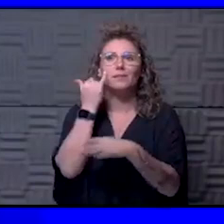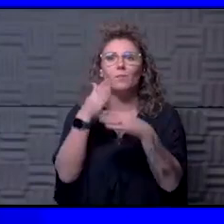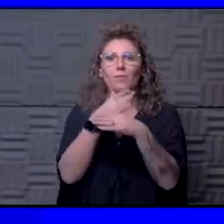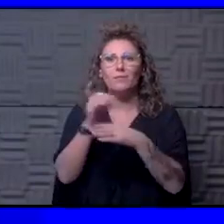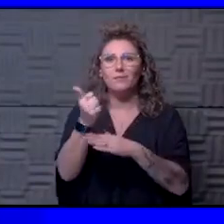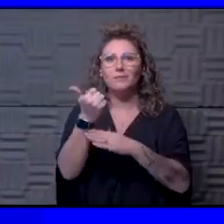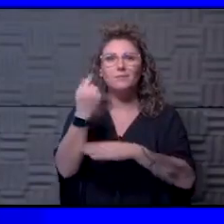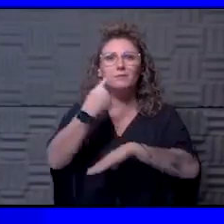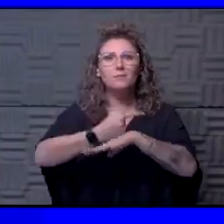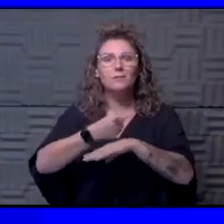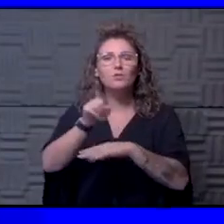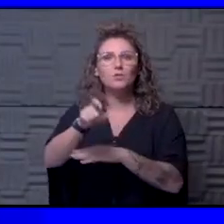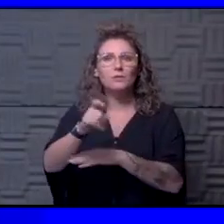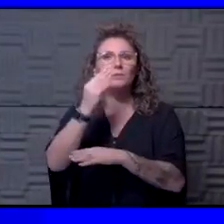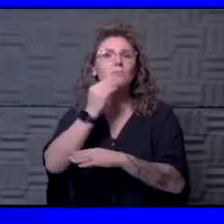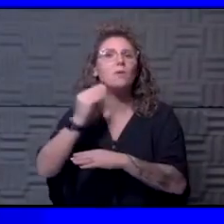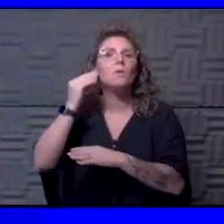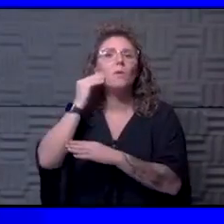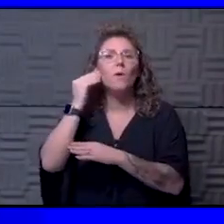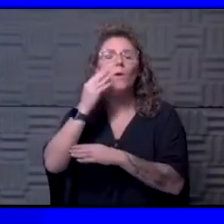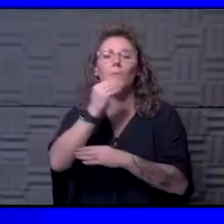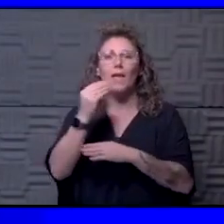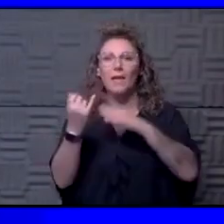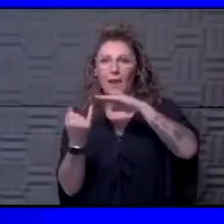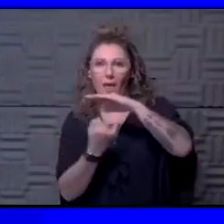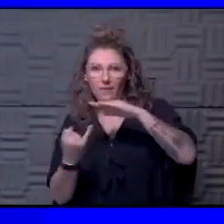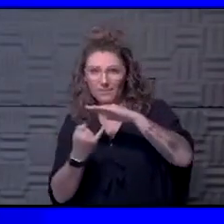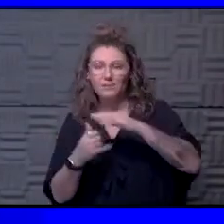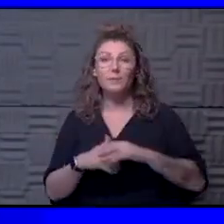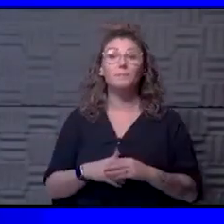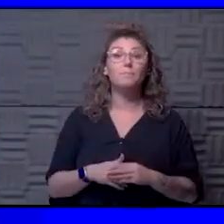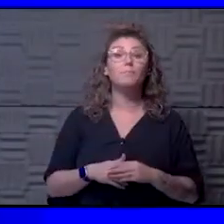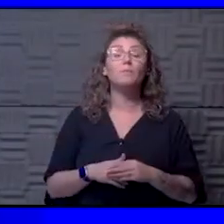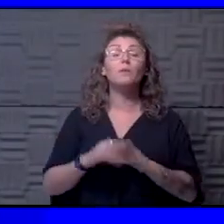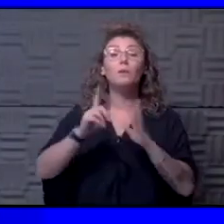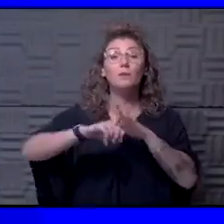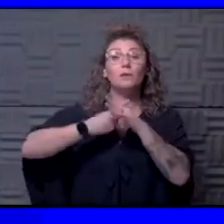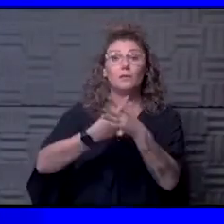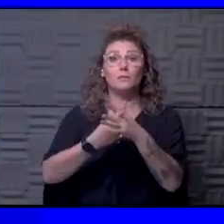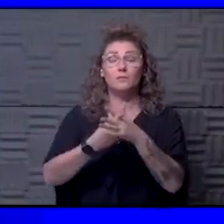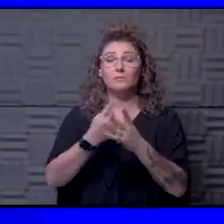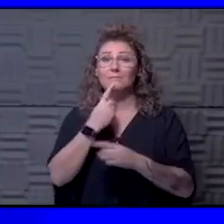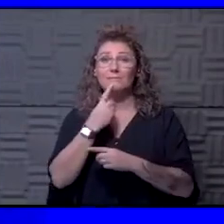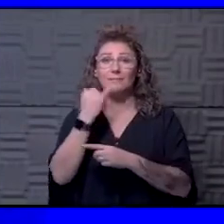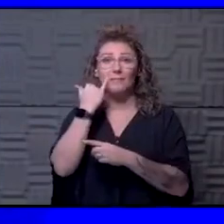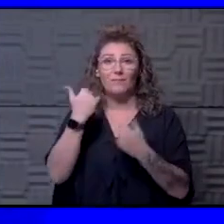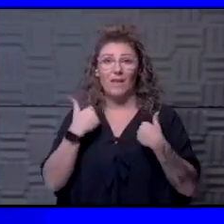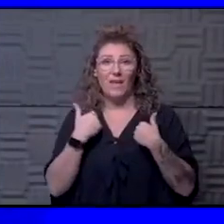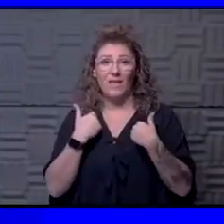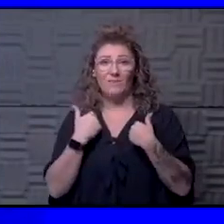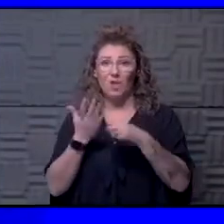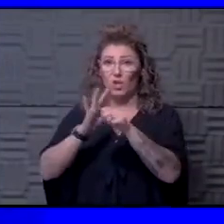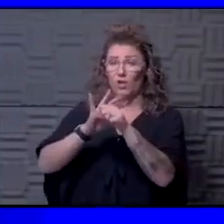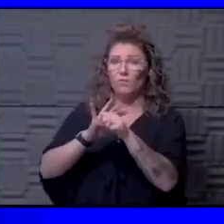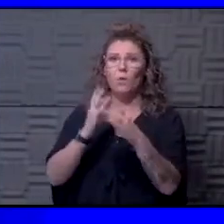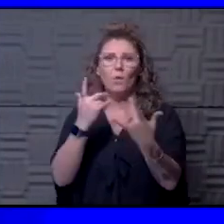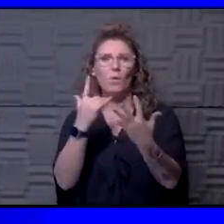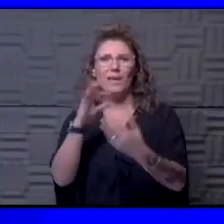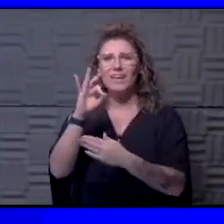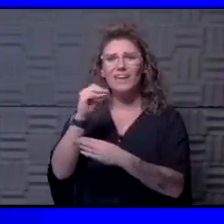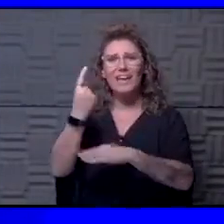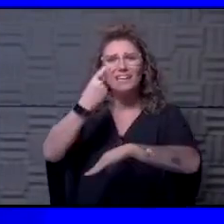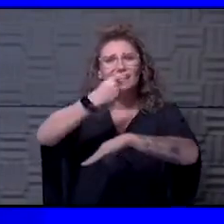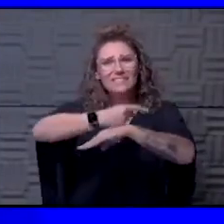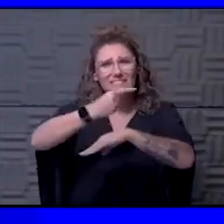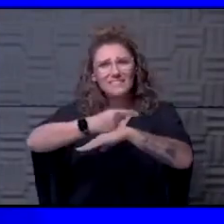that 10 days, because you need to be at home and isolated anyways. Um, initially we were saying, if you've had COVID, why don't you wait 90 days so that we can allow other